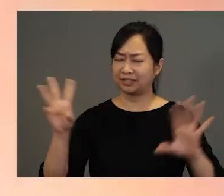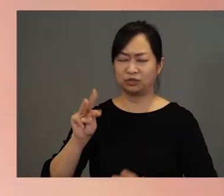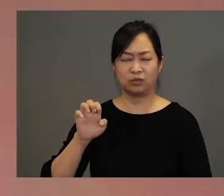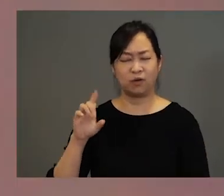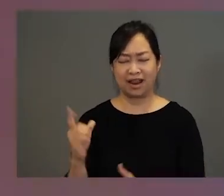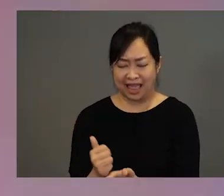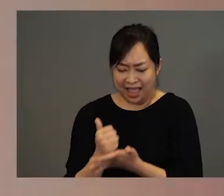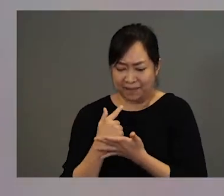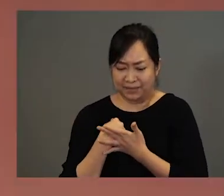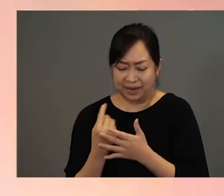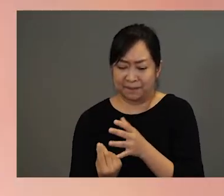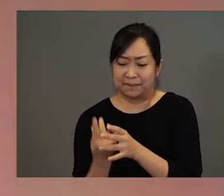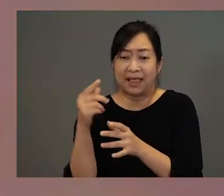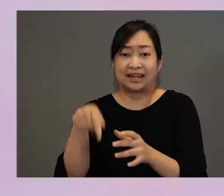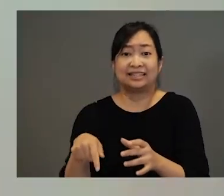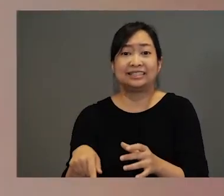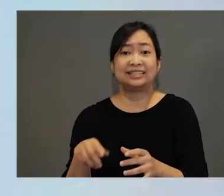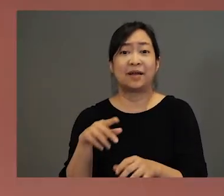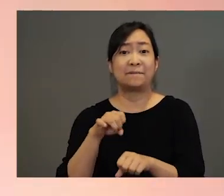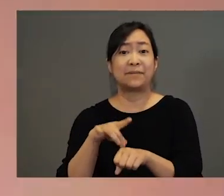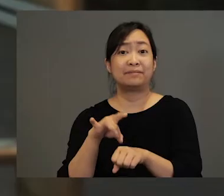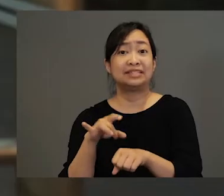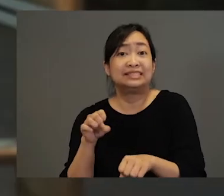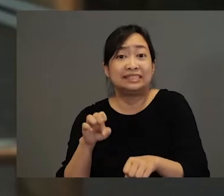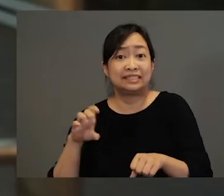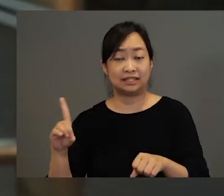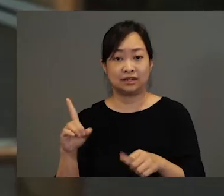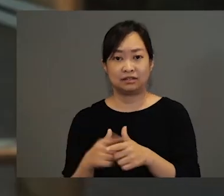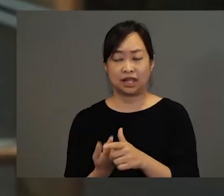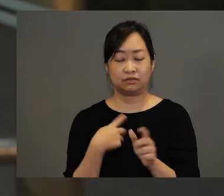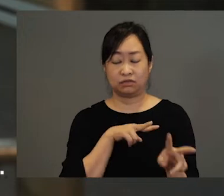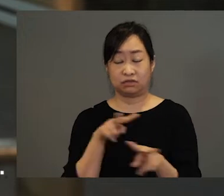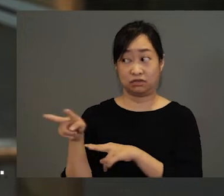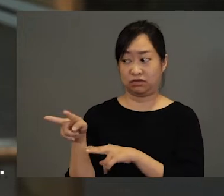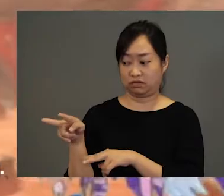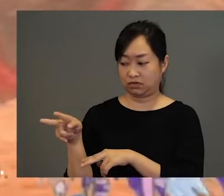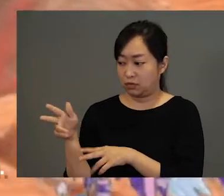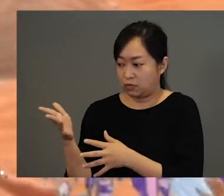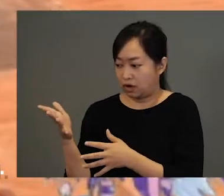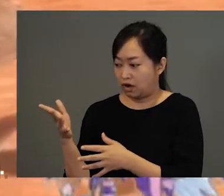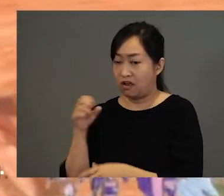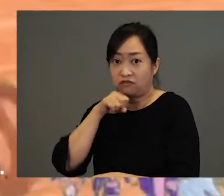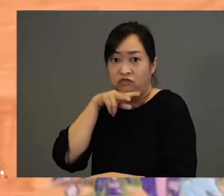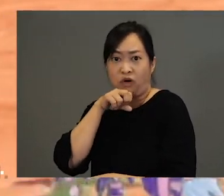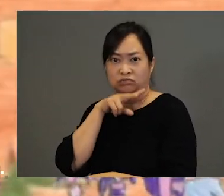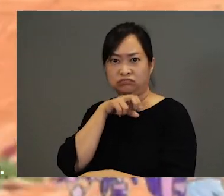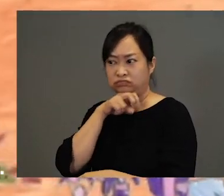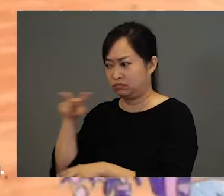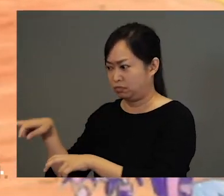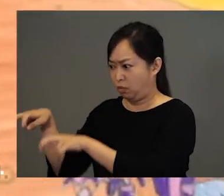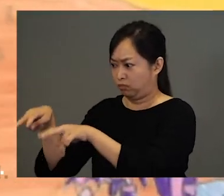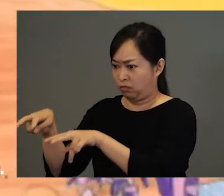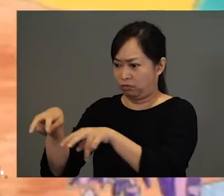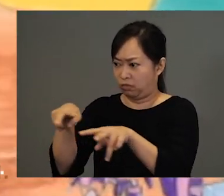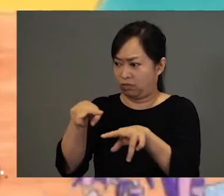wand, help me plant the pumpkin seeds. And from this eye, he saw frogs hopping